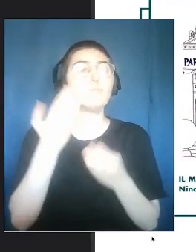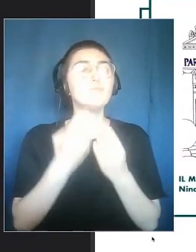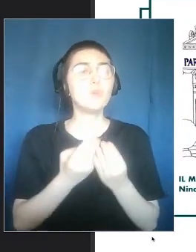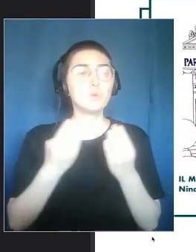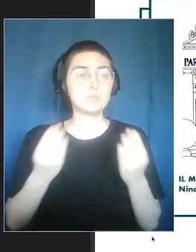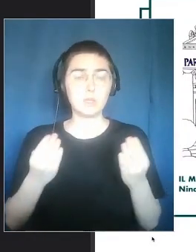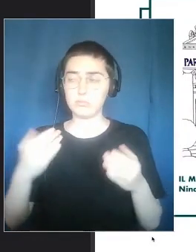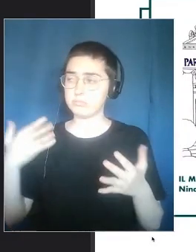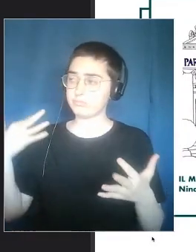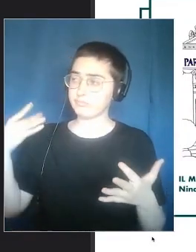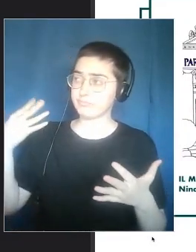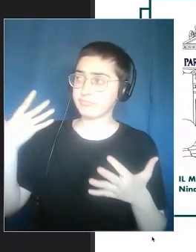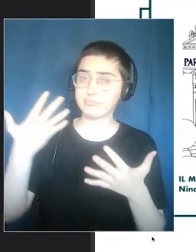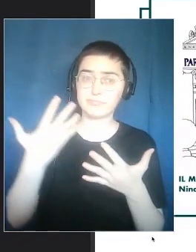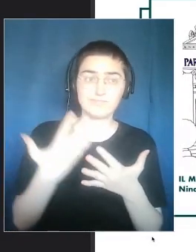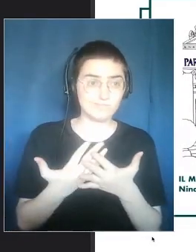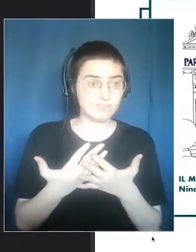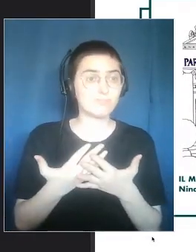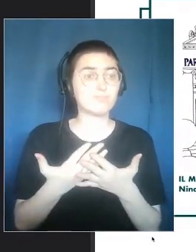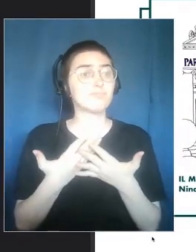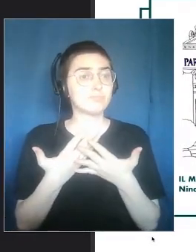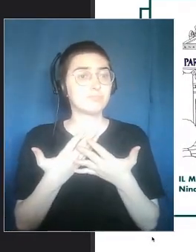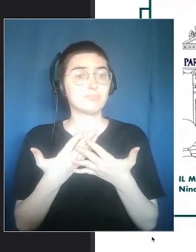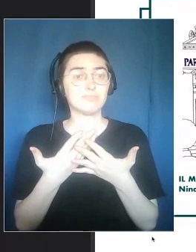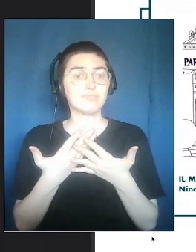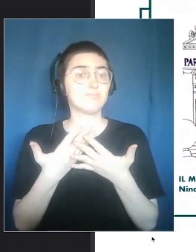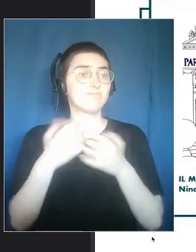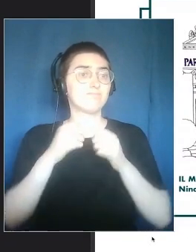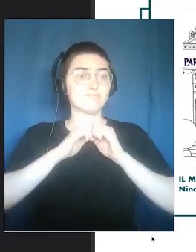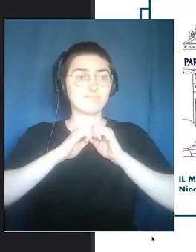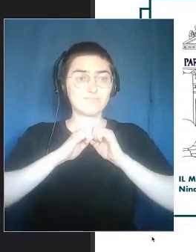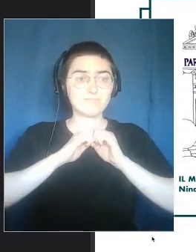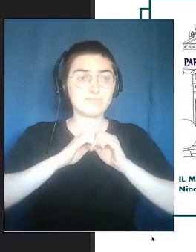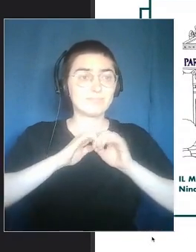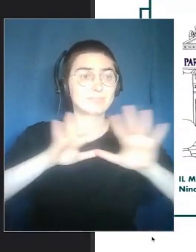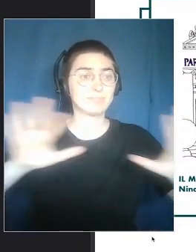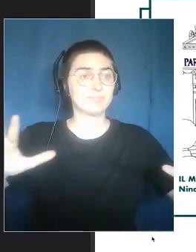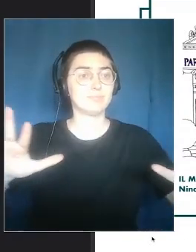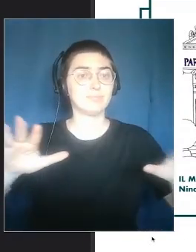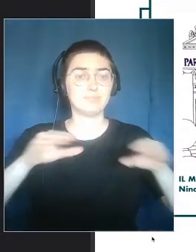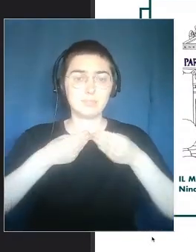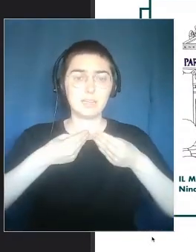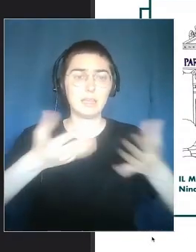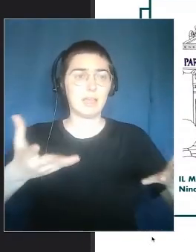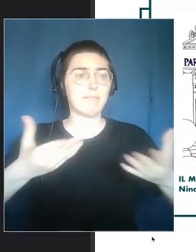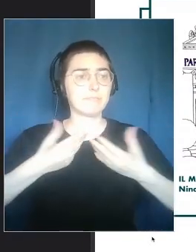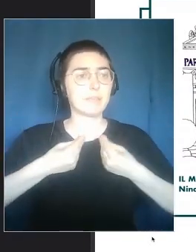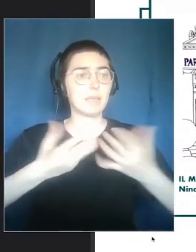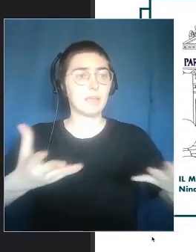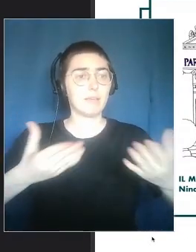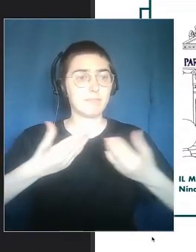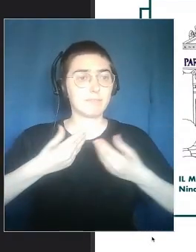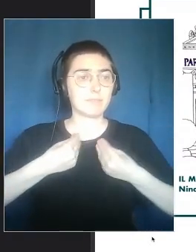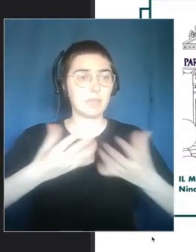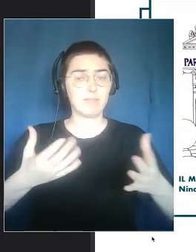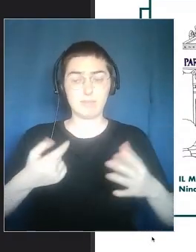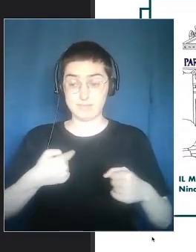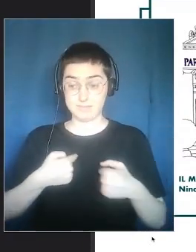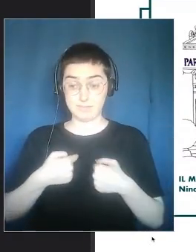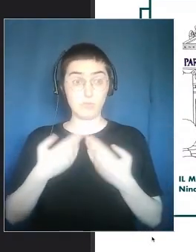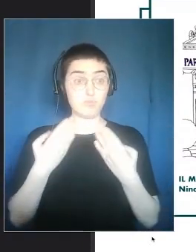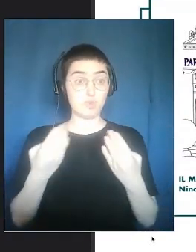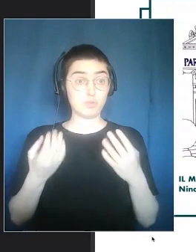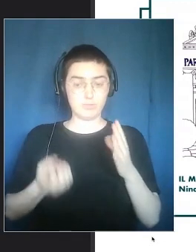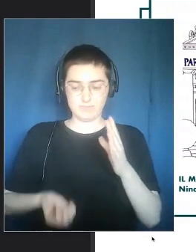Because. Museums. Have always. Worked in a different way. in a more traditional way, in a more